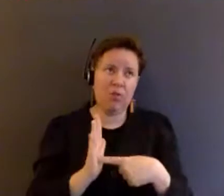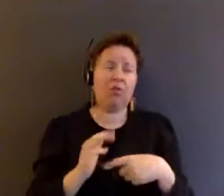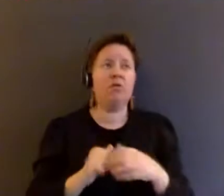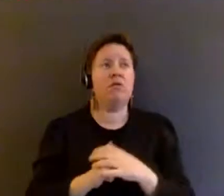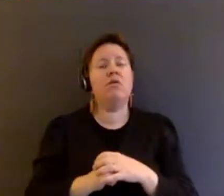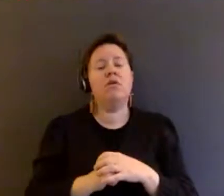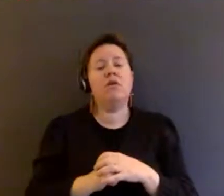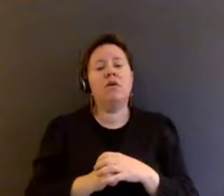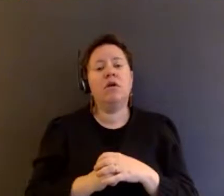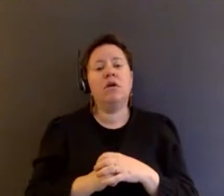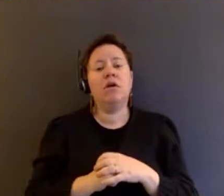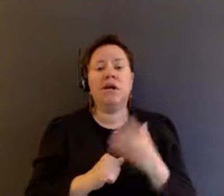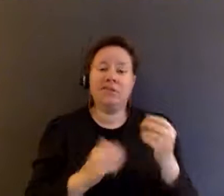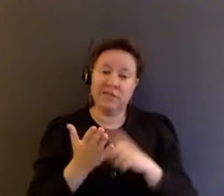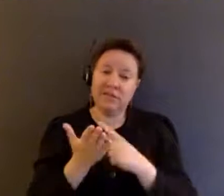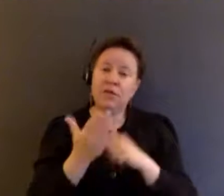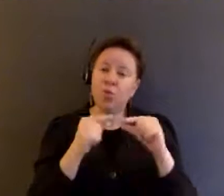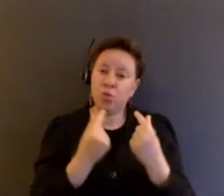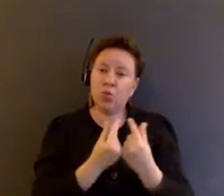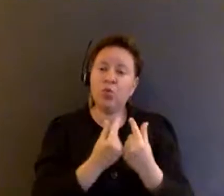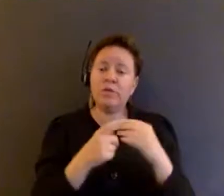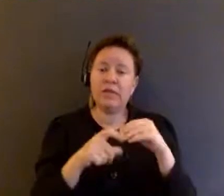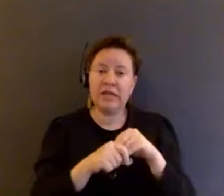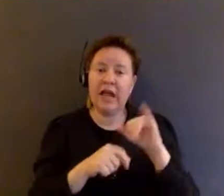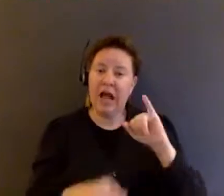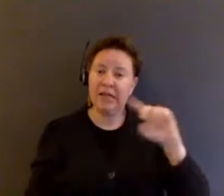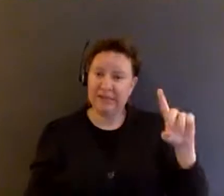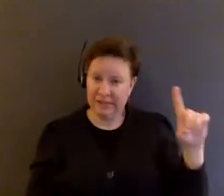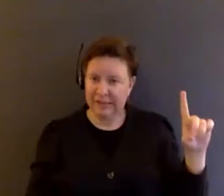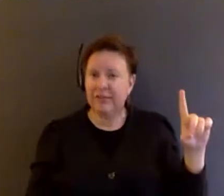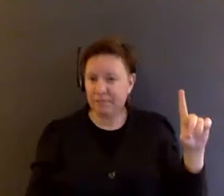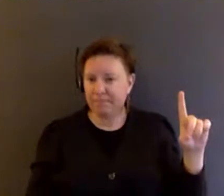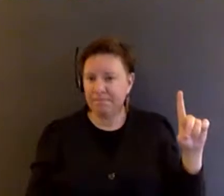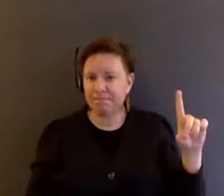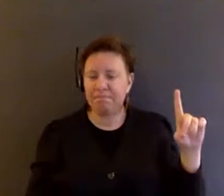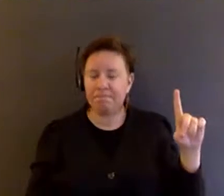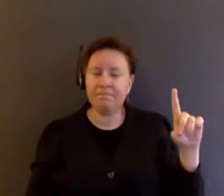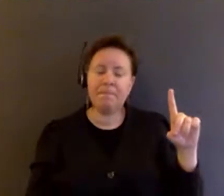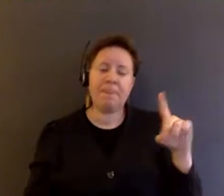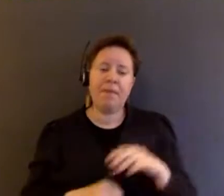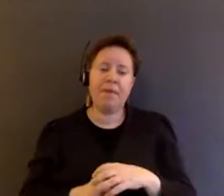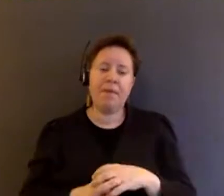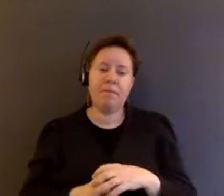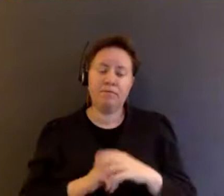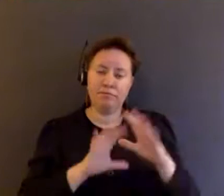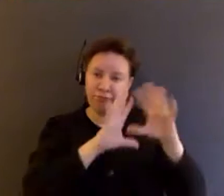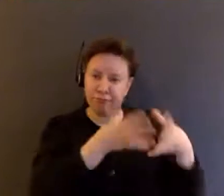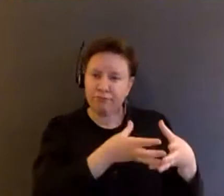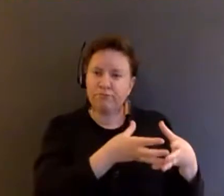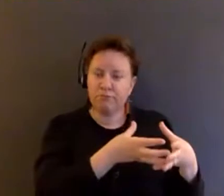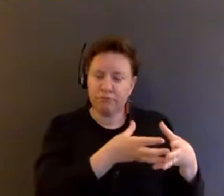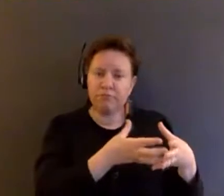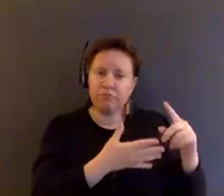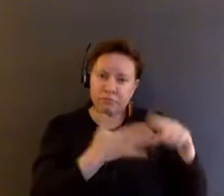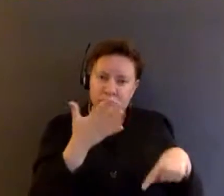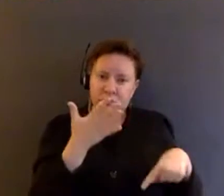And some groups in the IDD, intellectual and developmental disability world. Some of